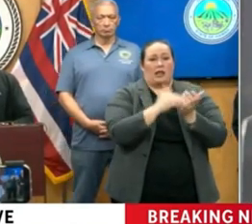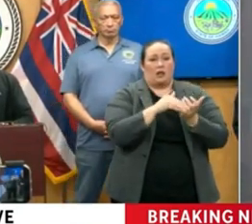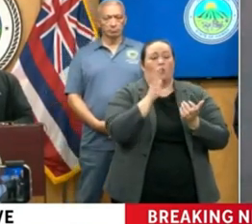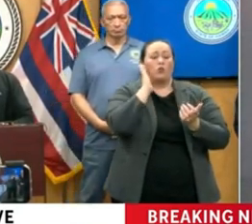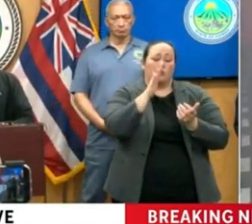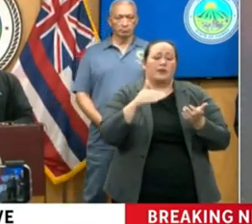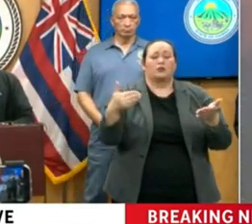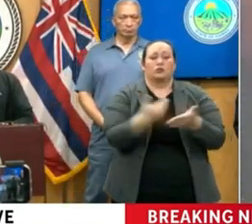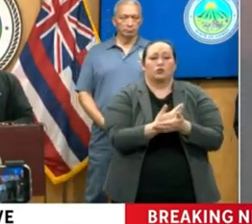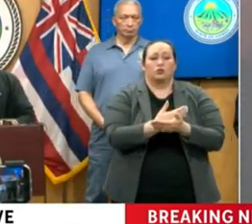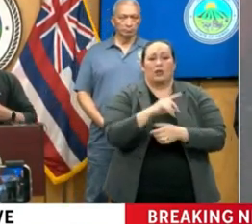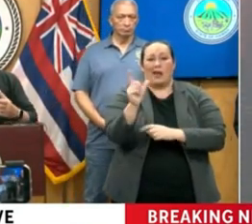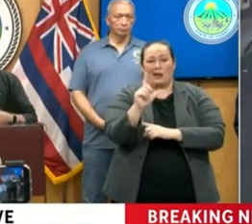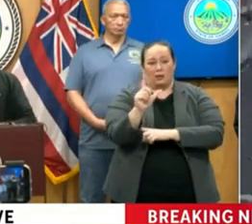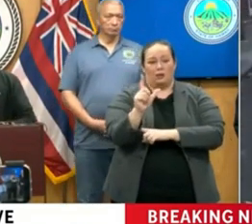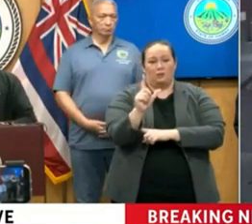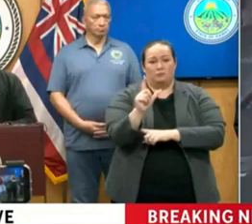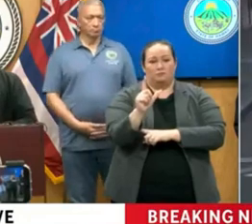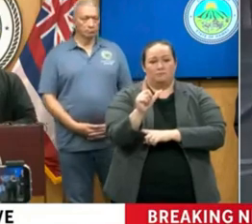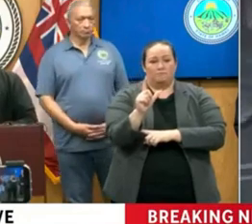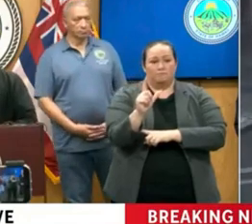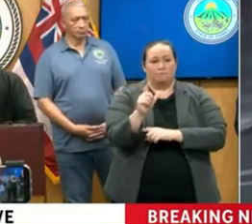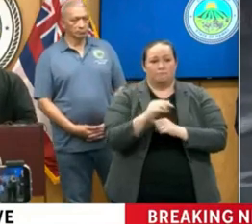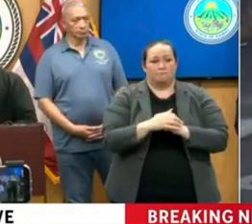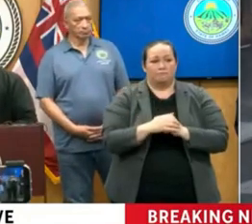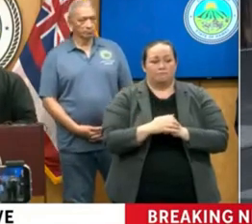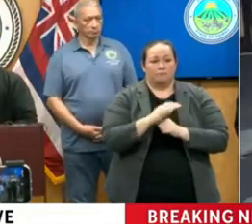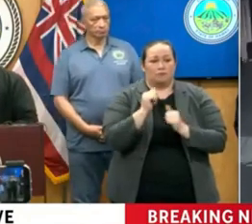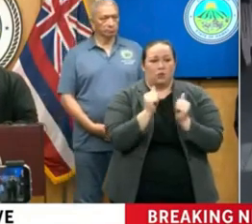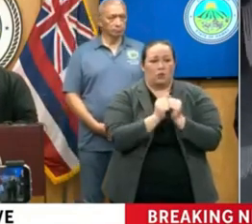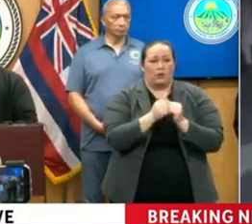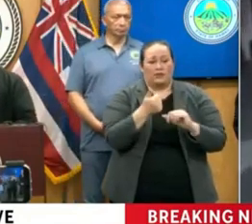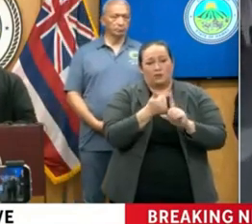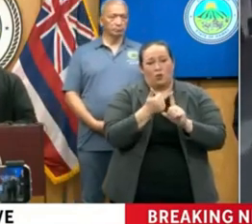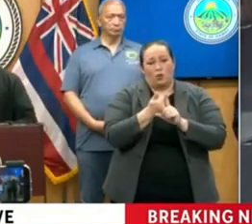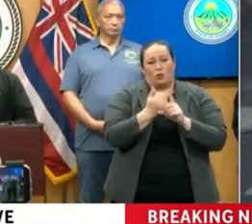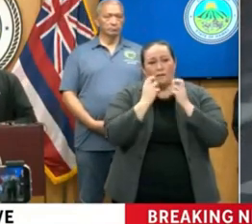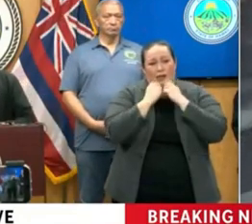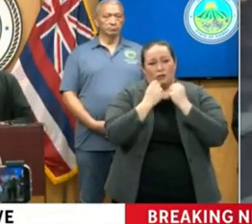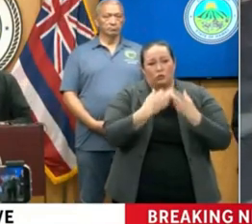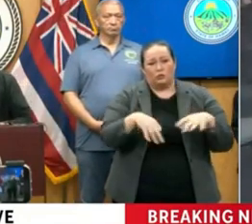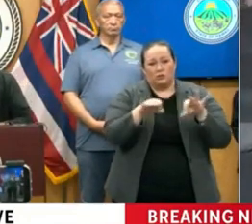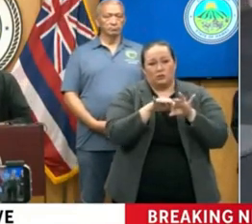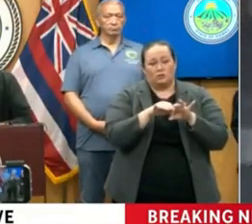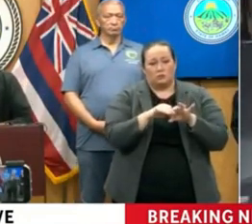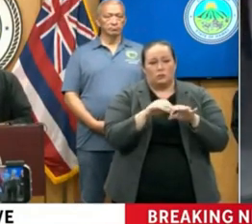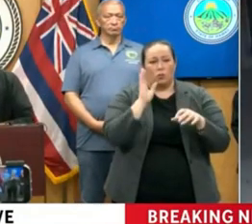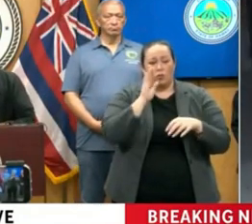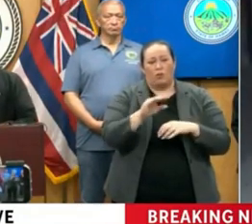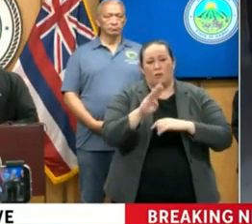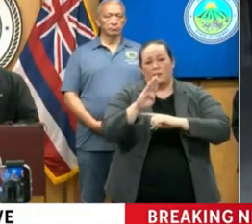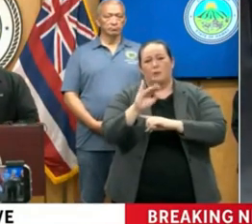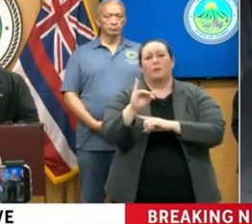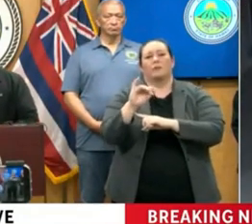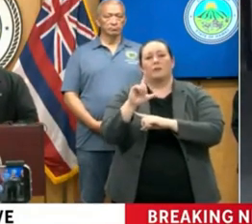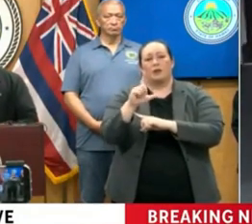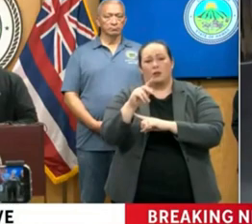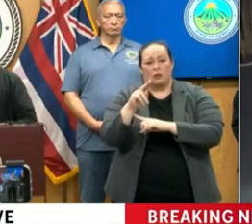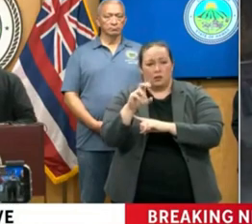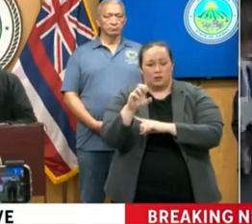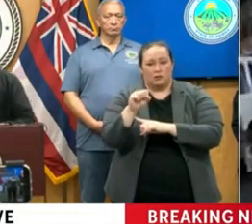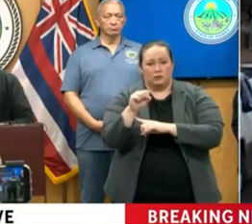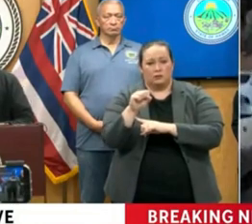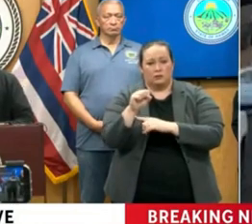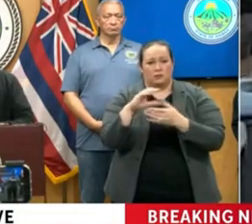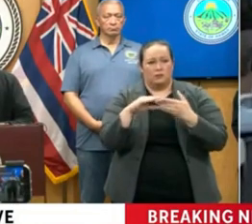that Maui builds in its own image, with its own values. But it's going to be billions of dollars. The good news that we had